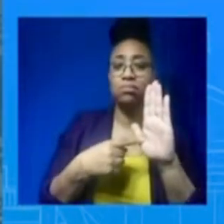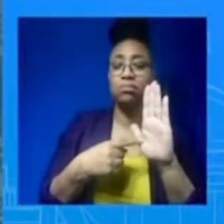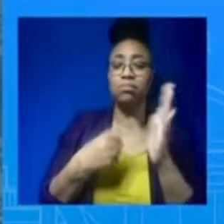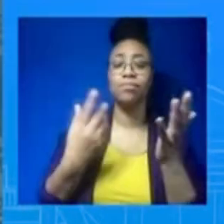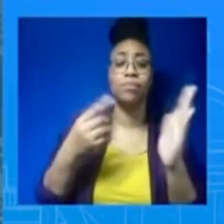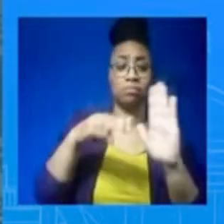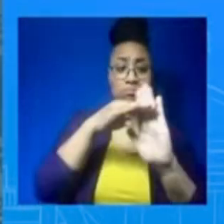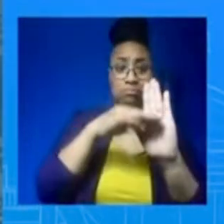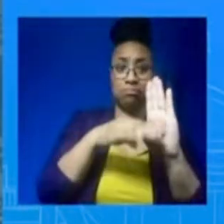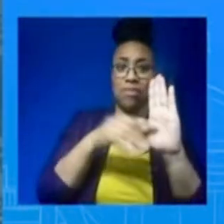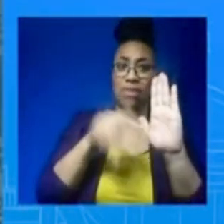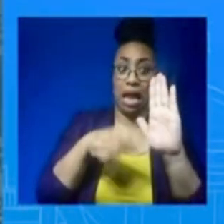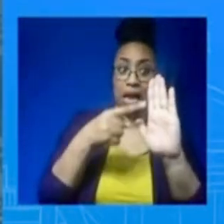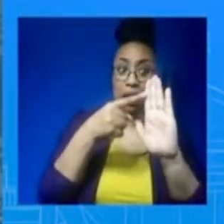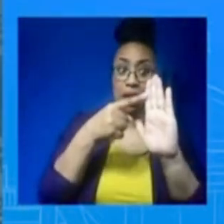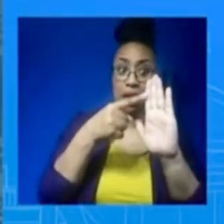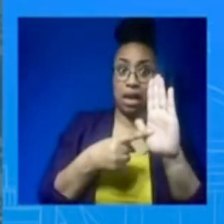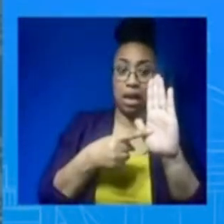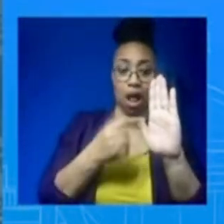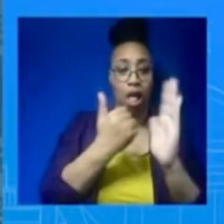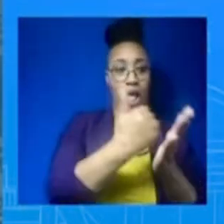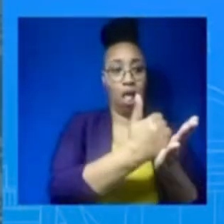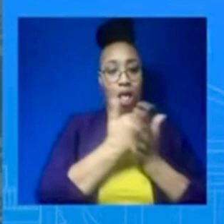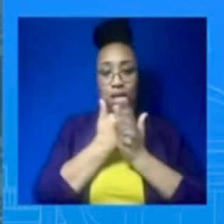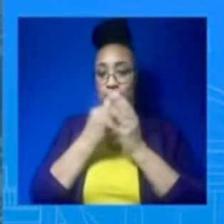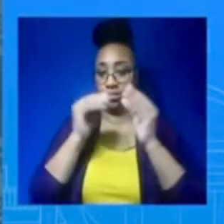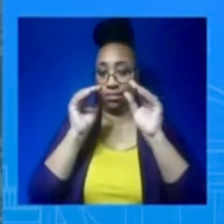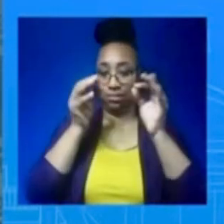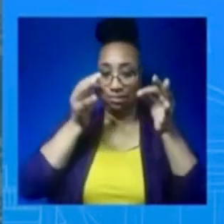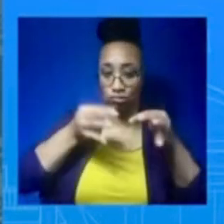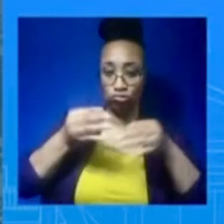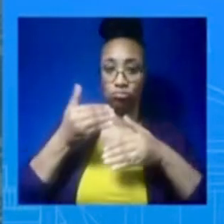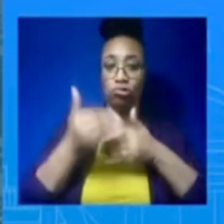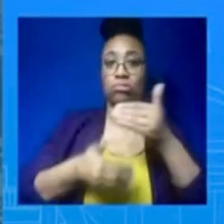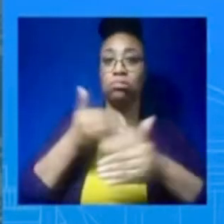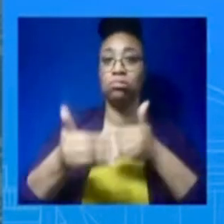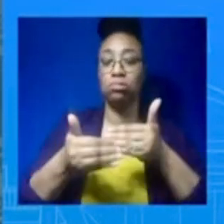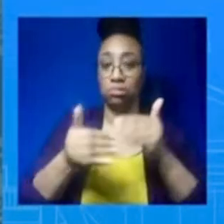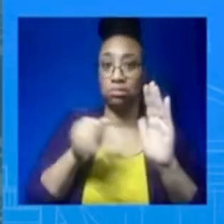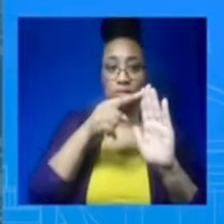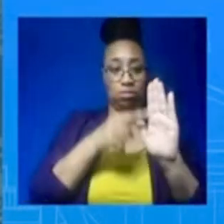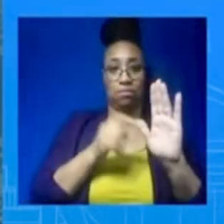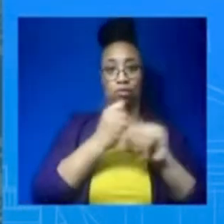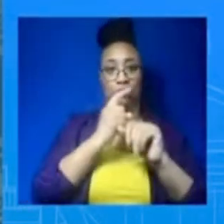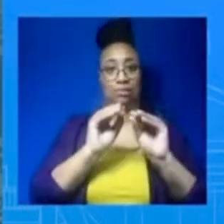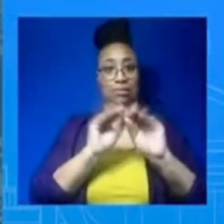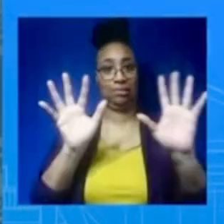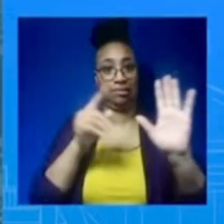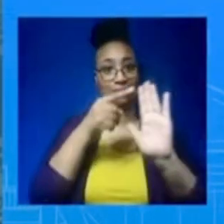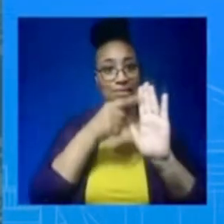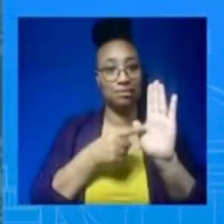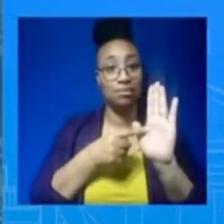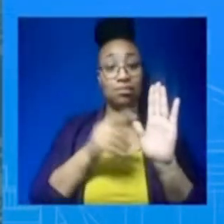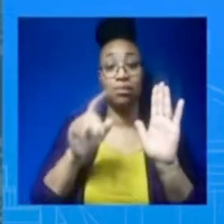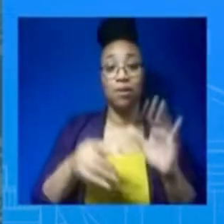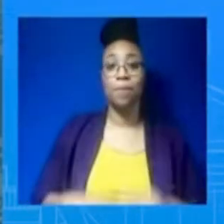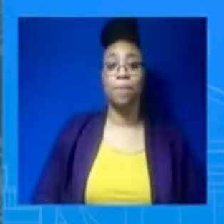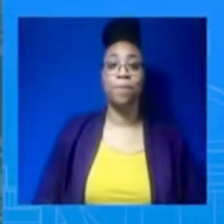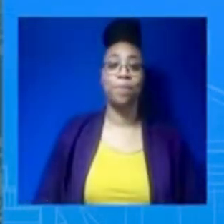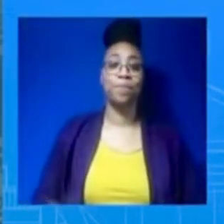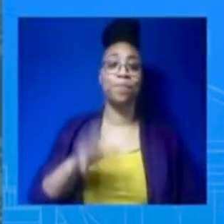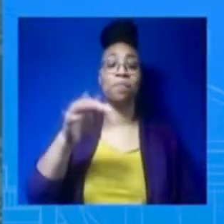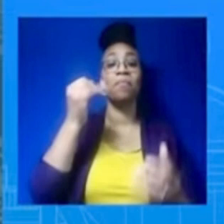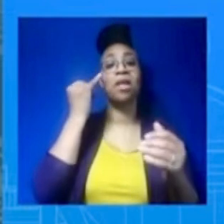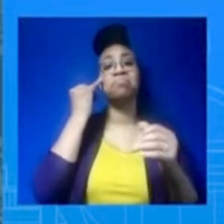But I'd also point you back to what the President said. If he deems something as a threat, he's not going to hesitate. So you're asking me, can I promise that